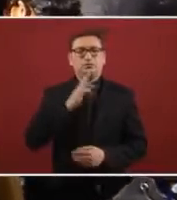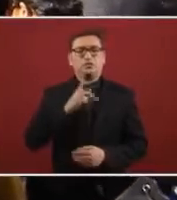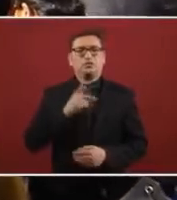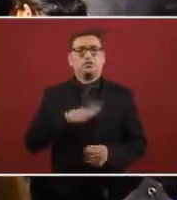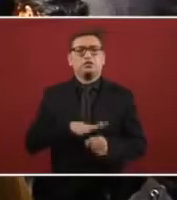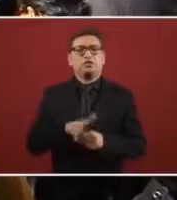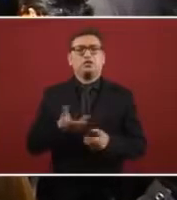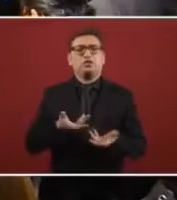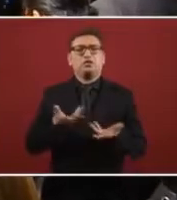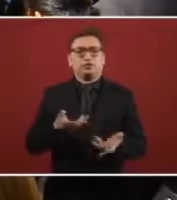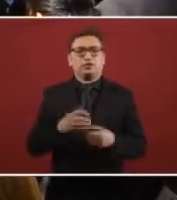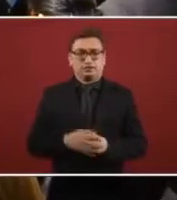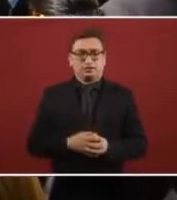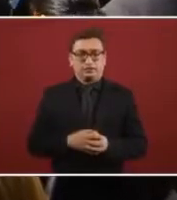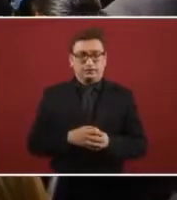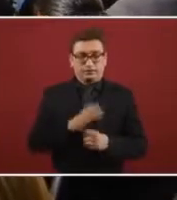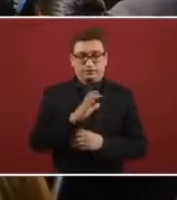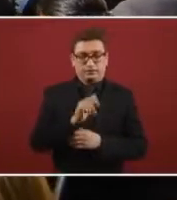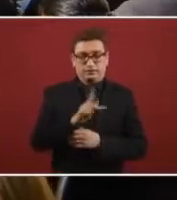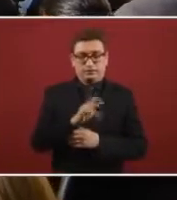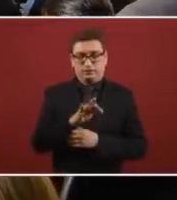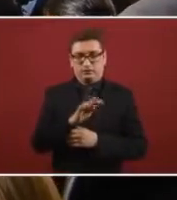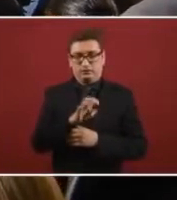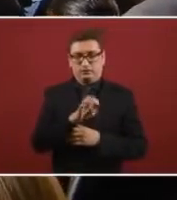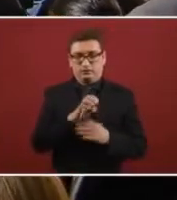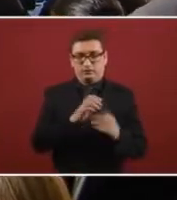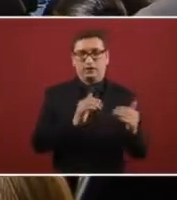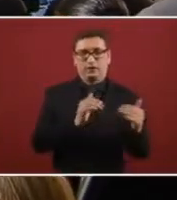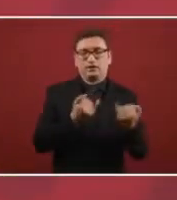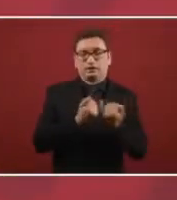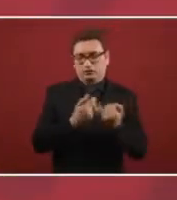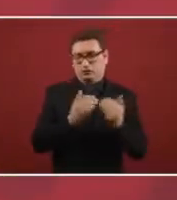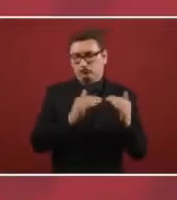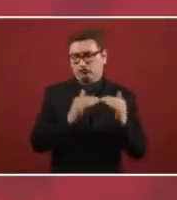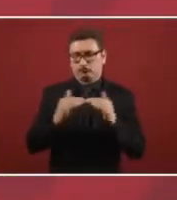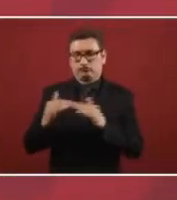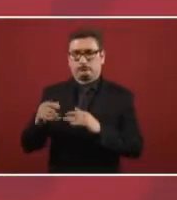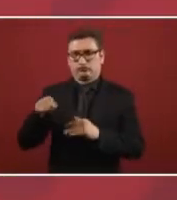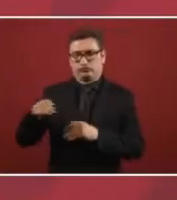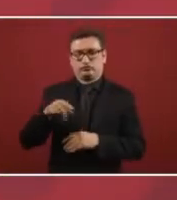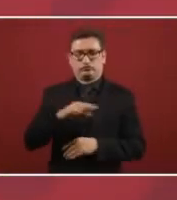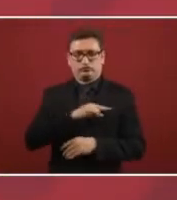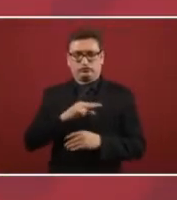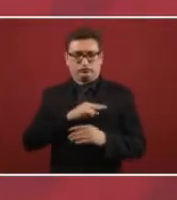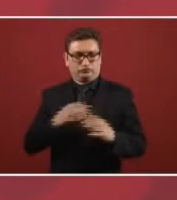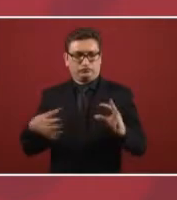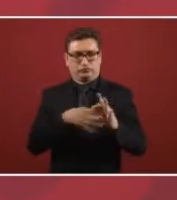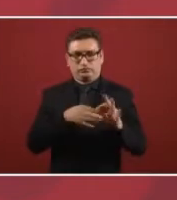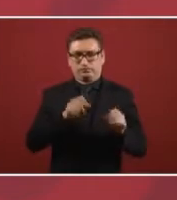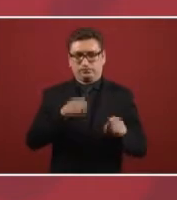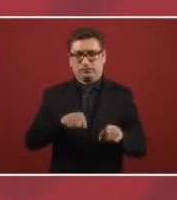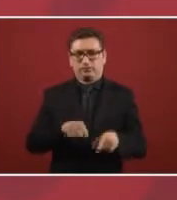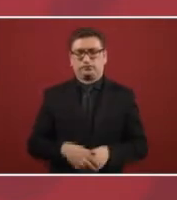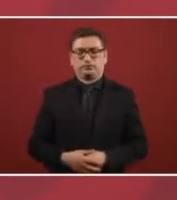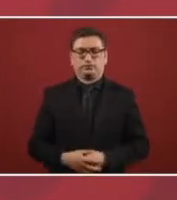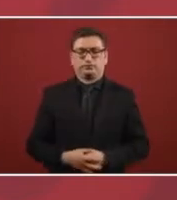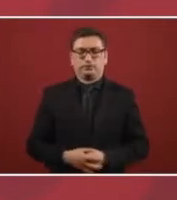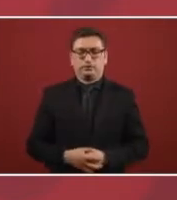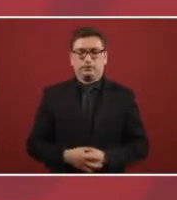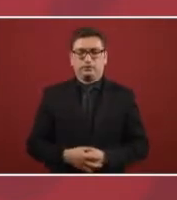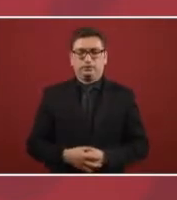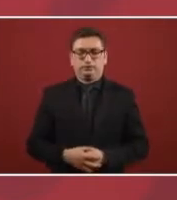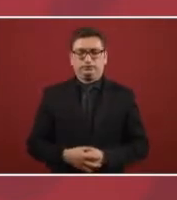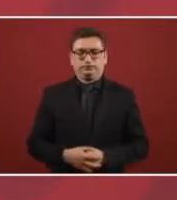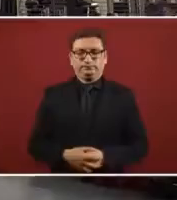is that all the concessions would act the same way.